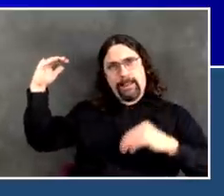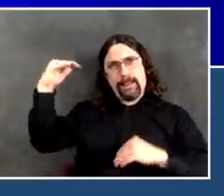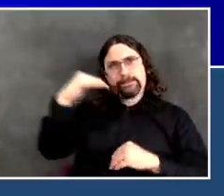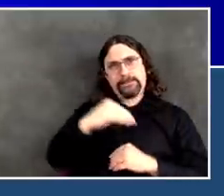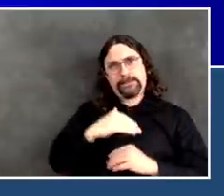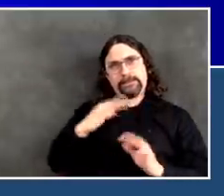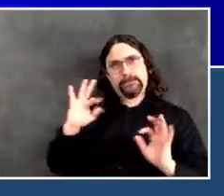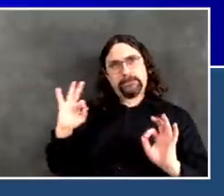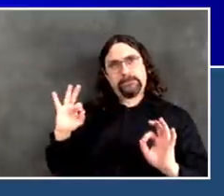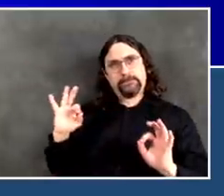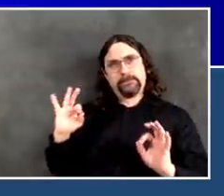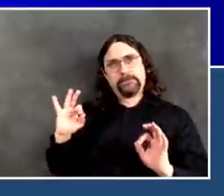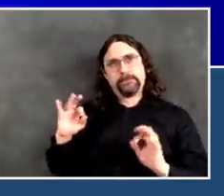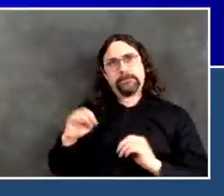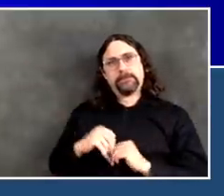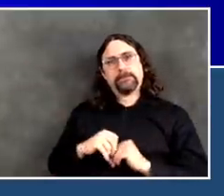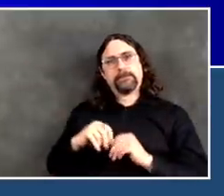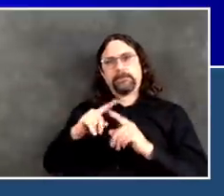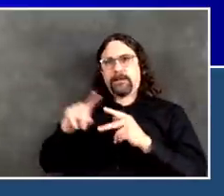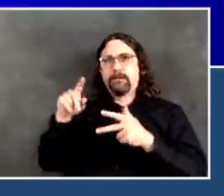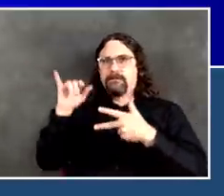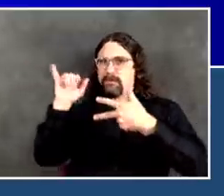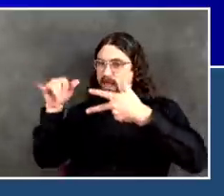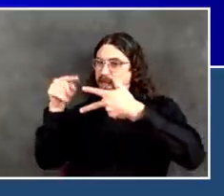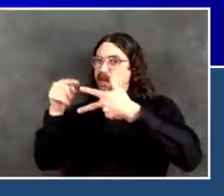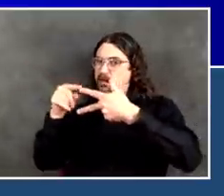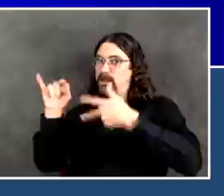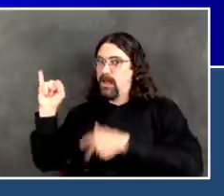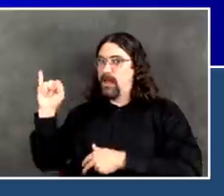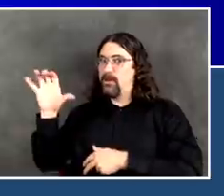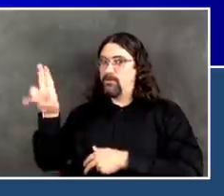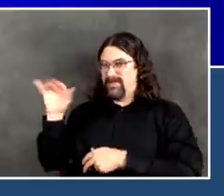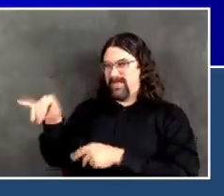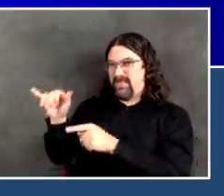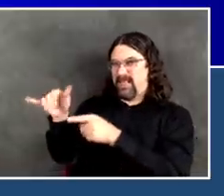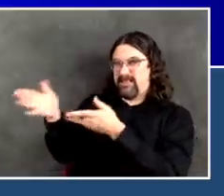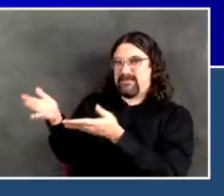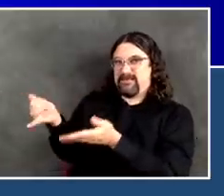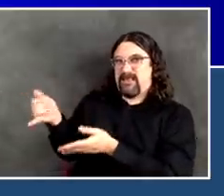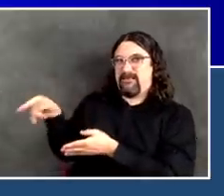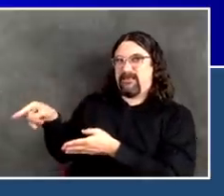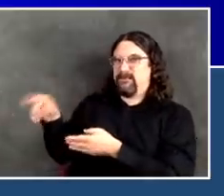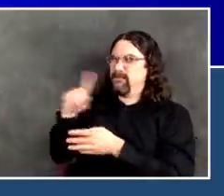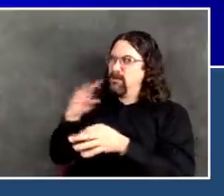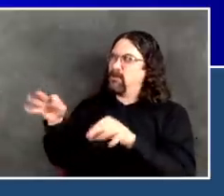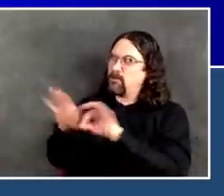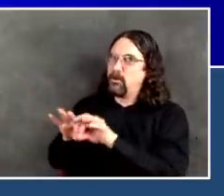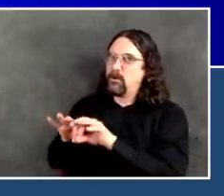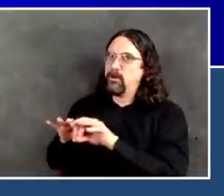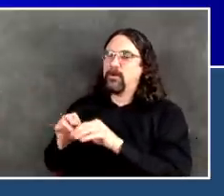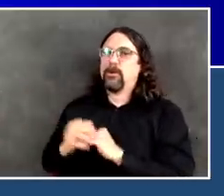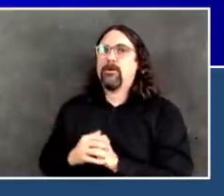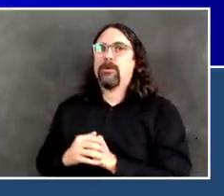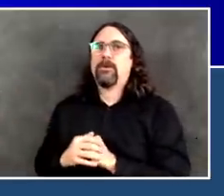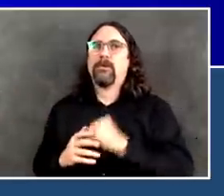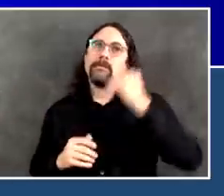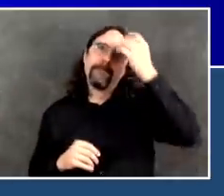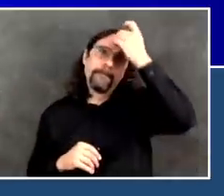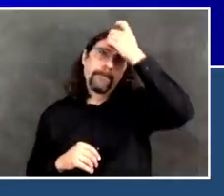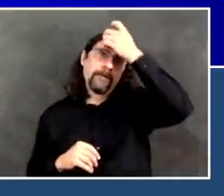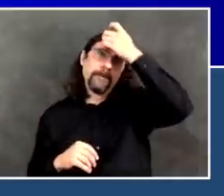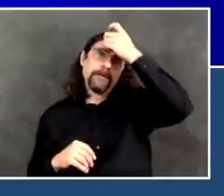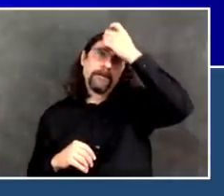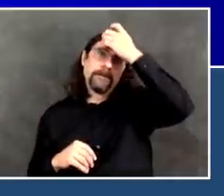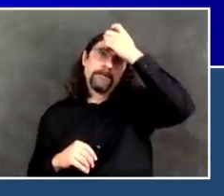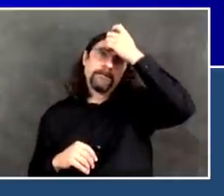cautionary. So, the day we launched indicators, we were already at a really troubling point for our public hospitals.